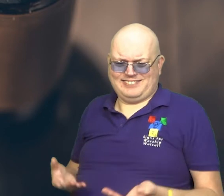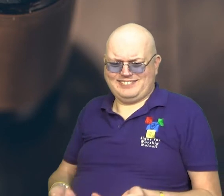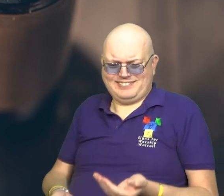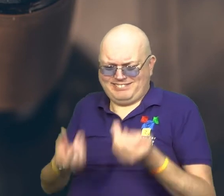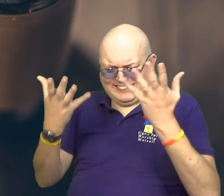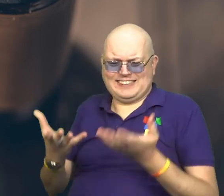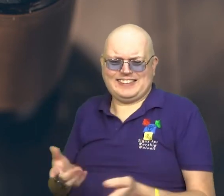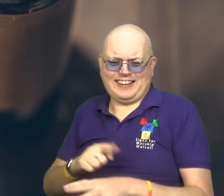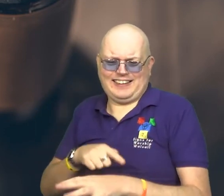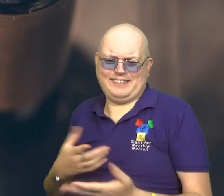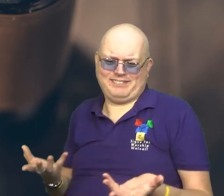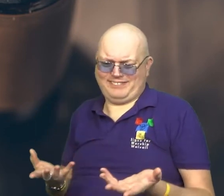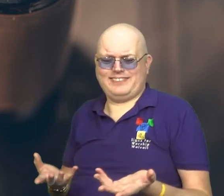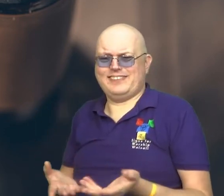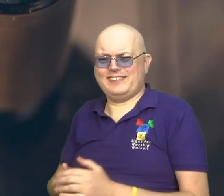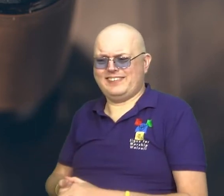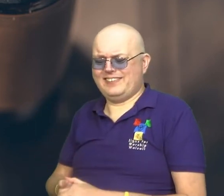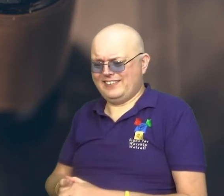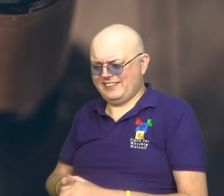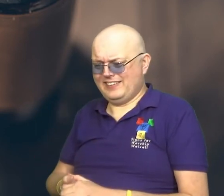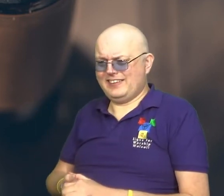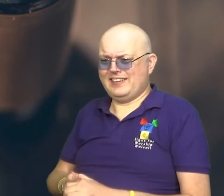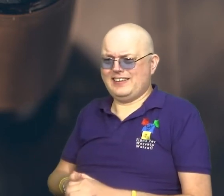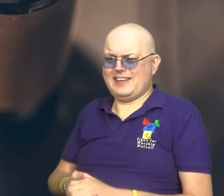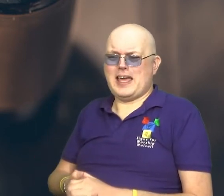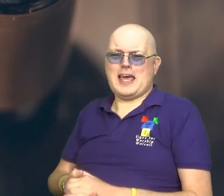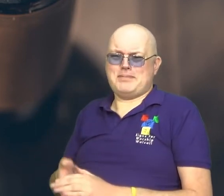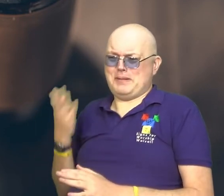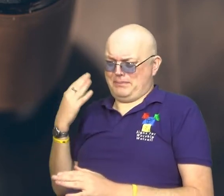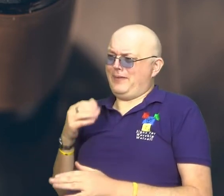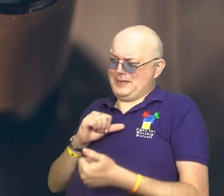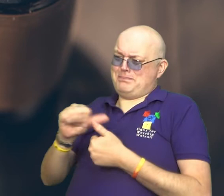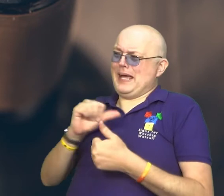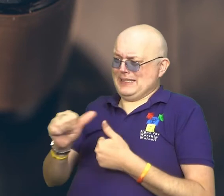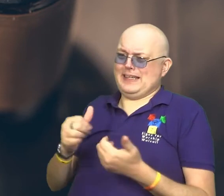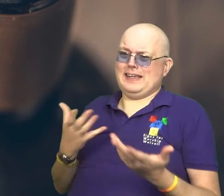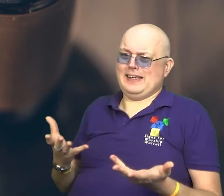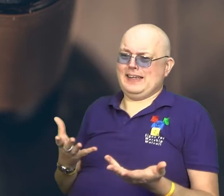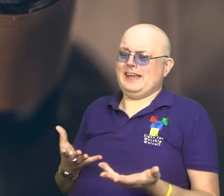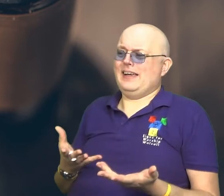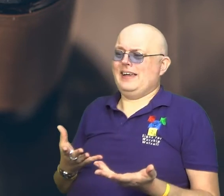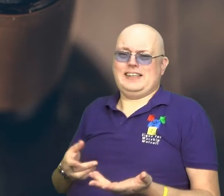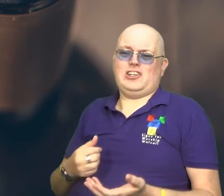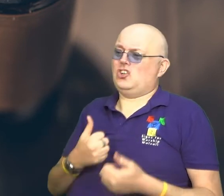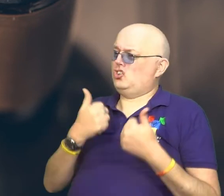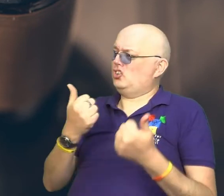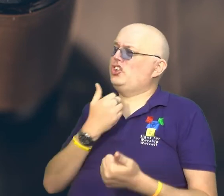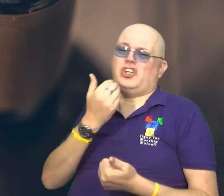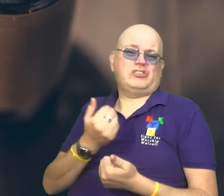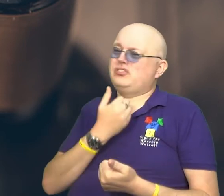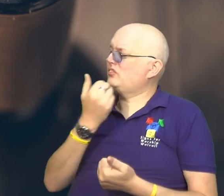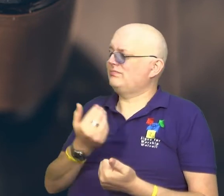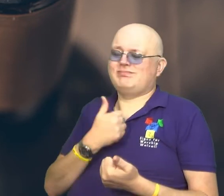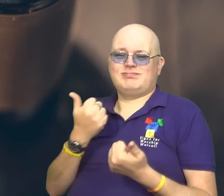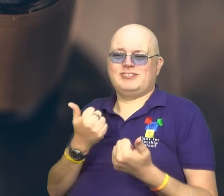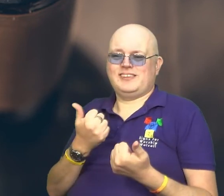that it was all a complete waste of time. That she was better off beforehand, that she wasn't good enough,